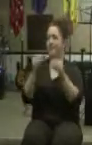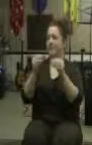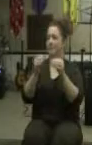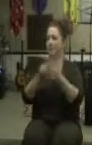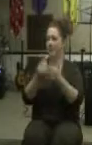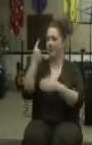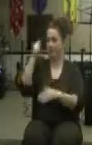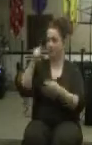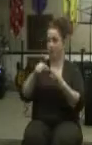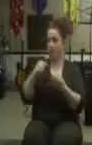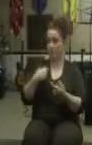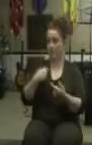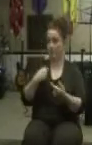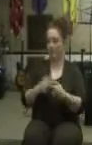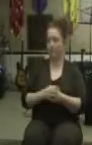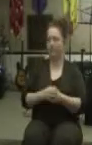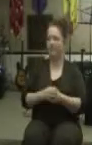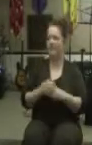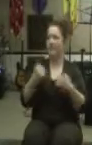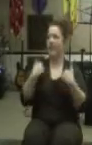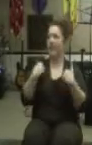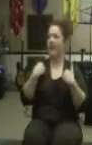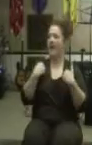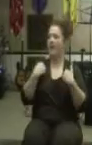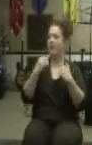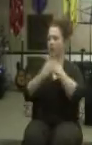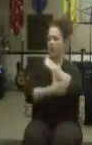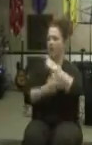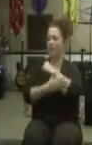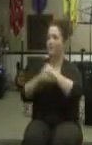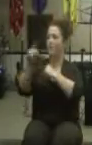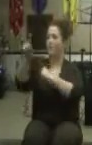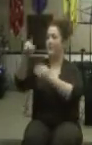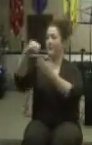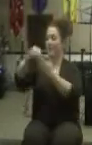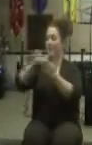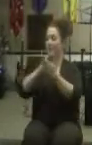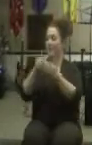I have gone to countries where they have million-dollar bills.